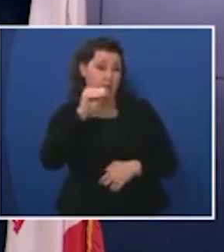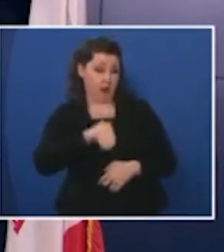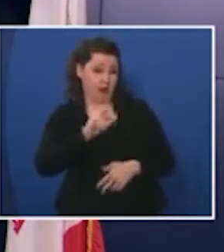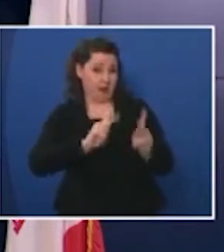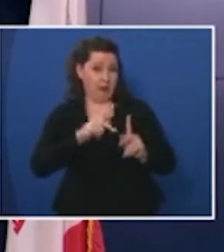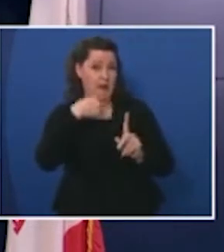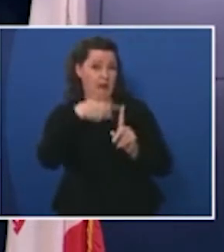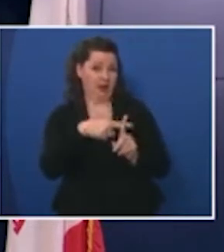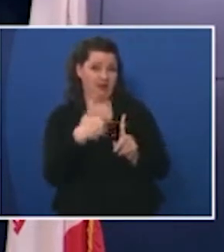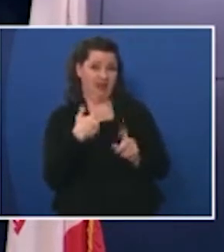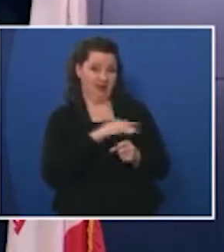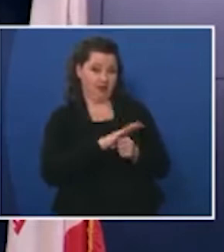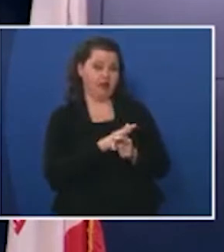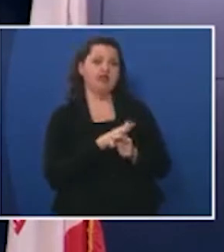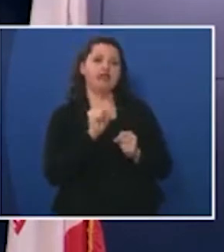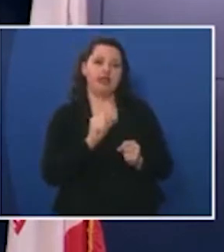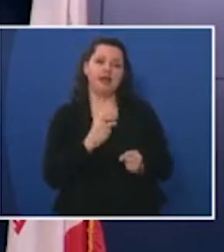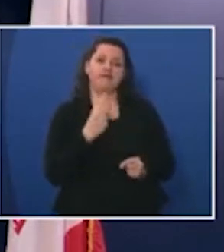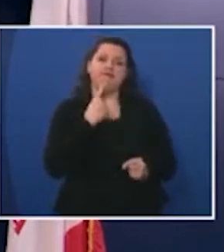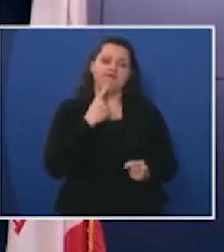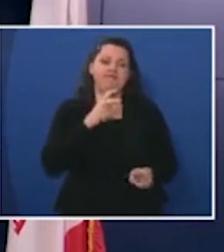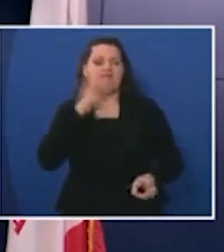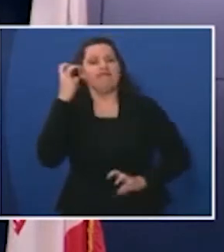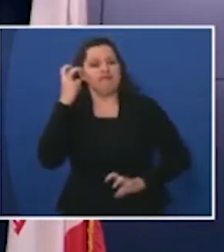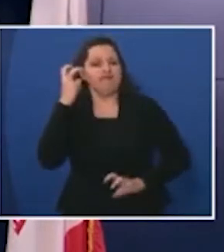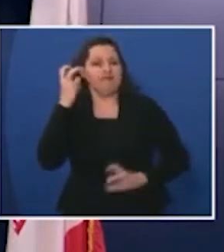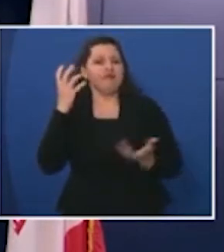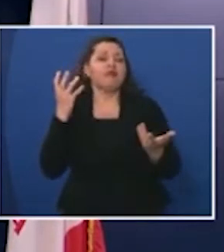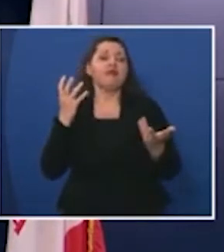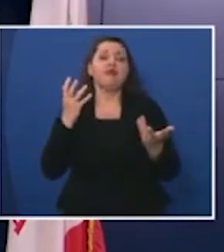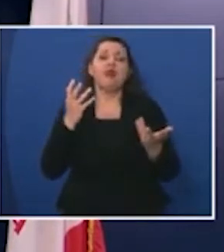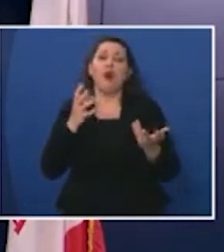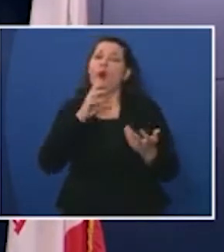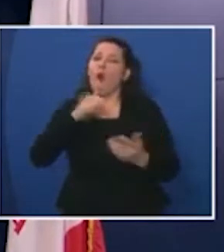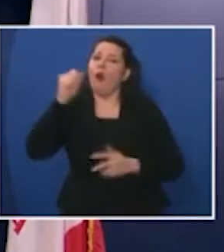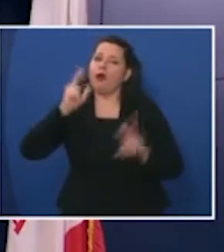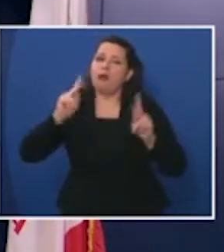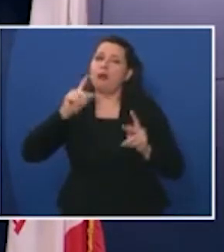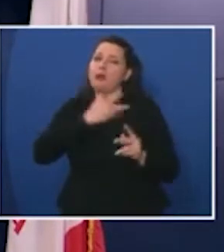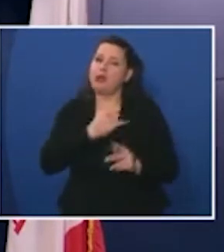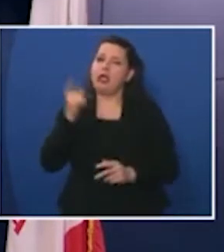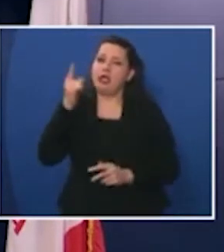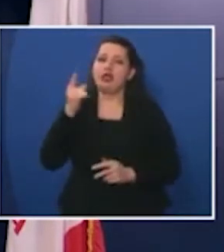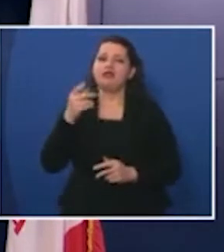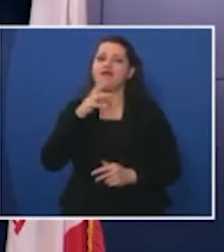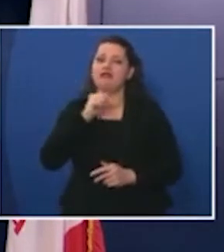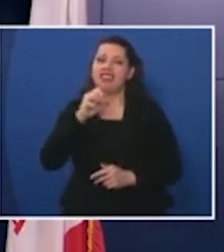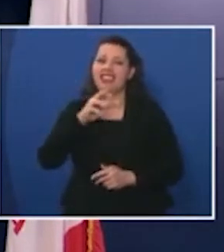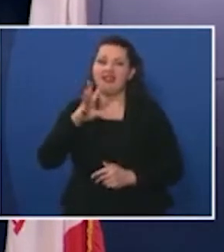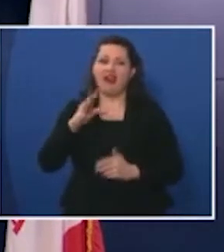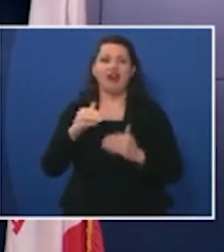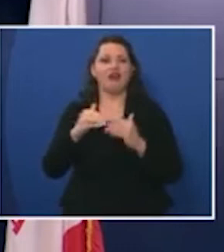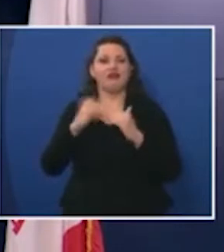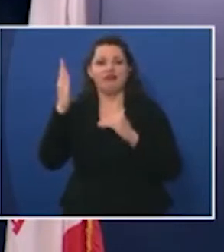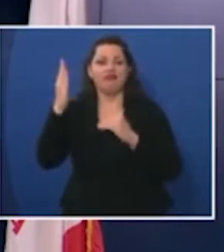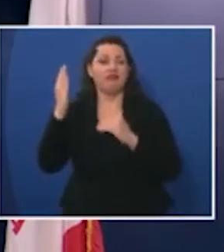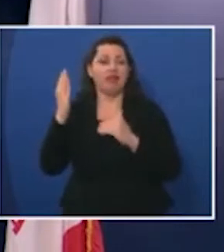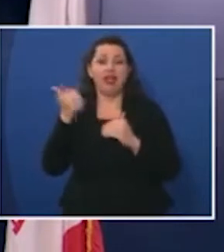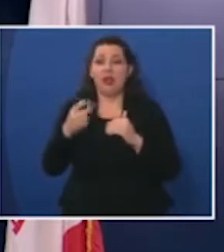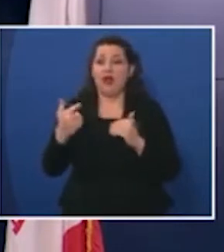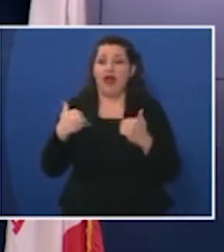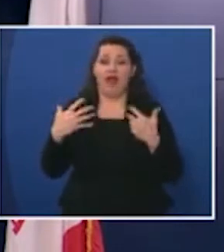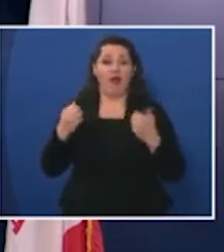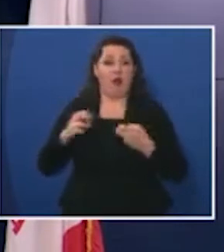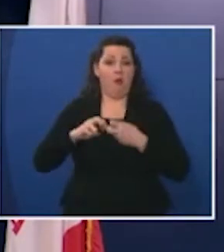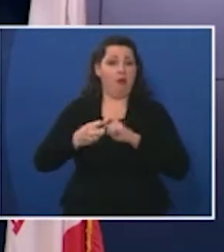who test positive can be significantly impacted especially older adults over the age of 65 and anyone with pre